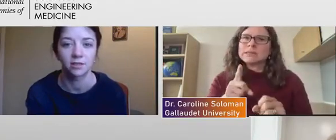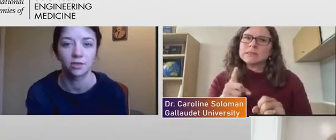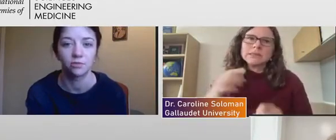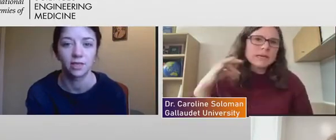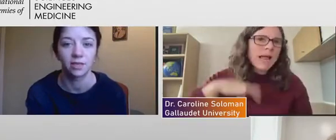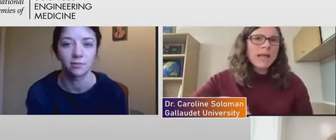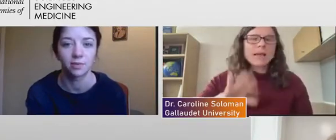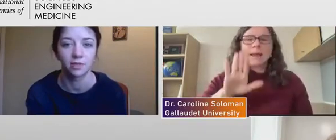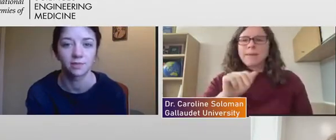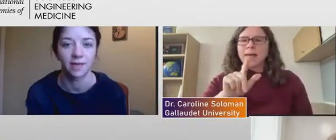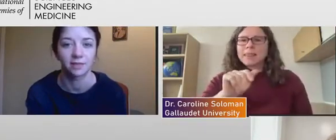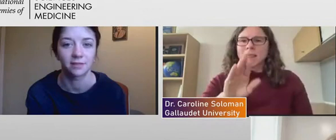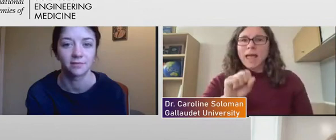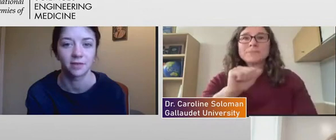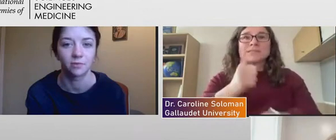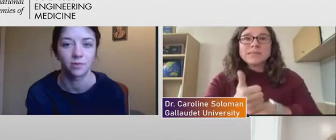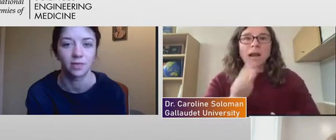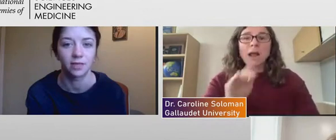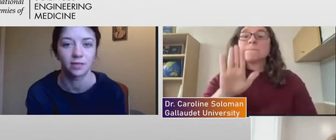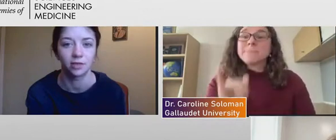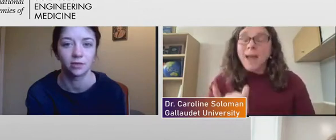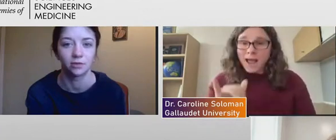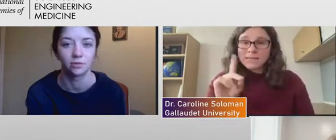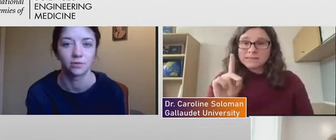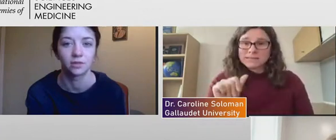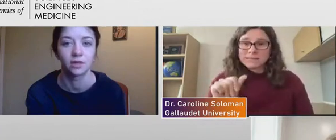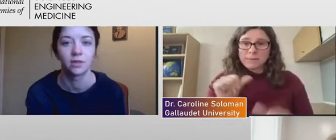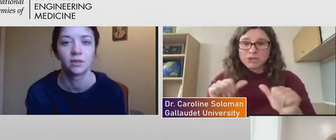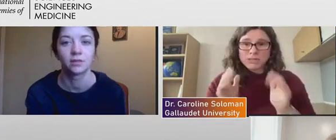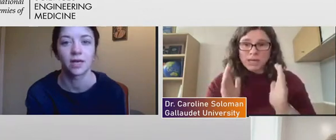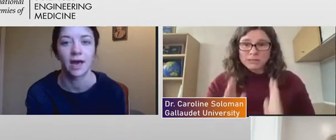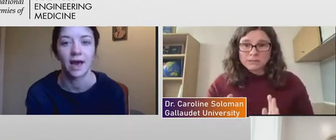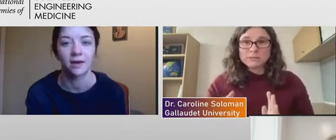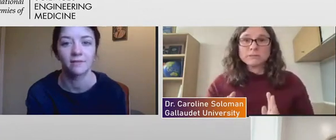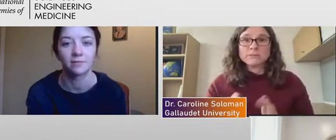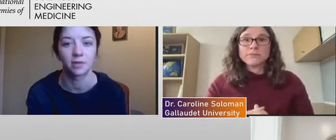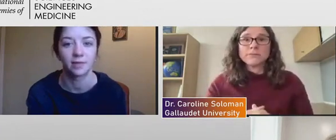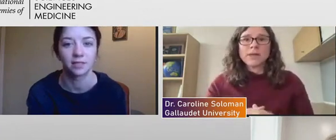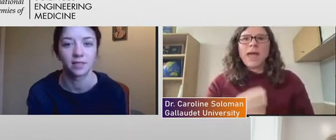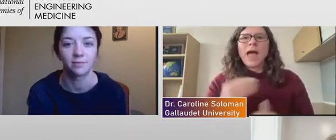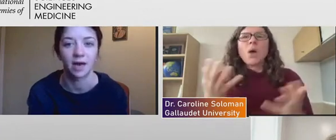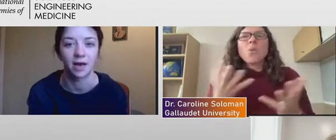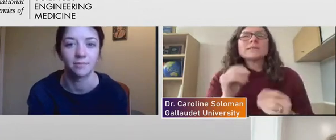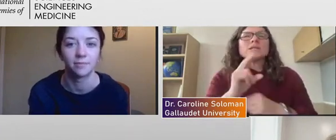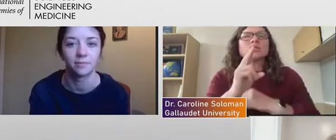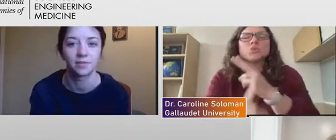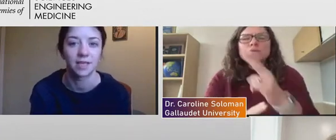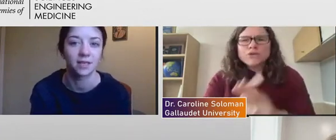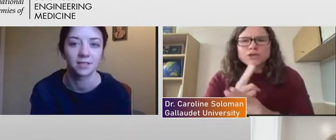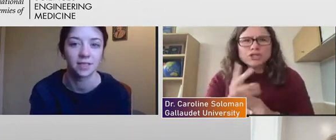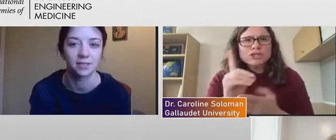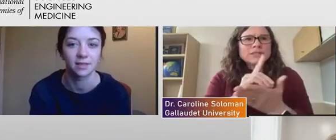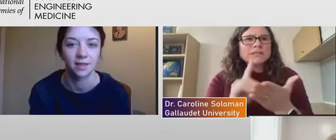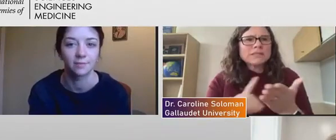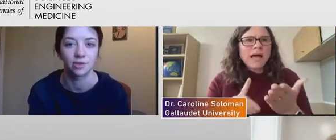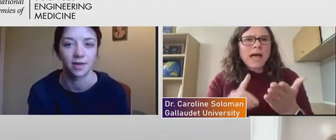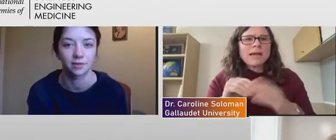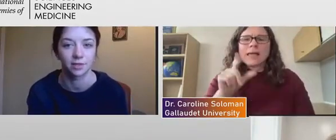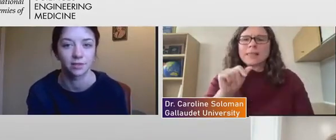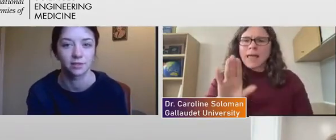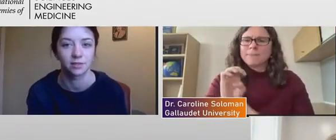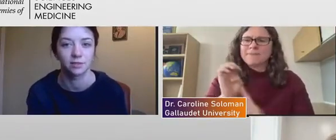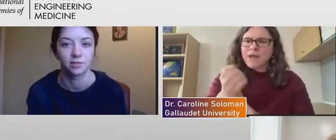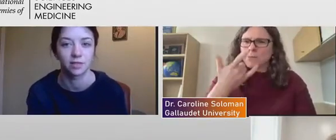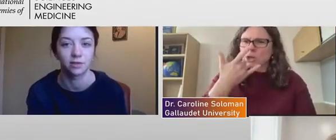what is a unique perspective that we can use to have implemented by scientists and lab